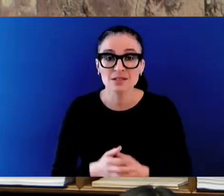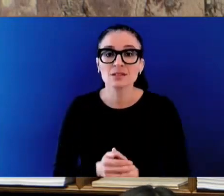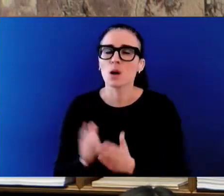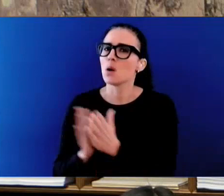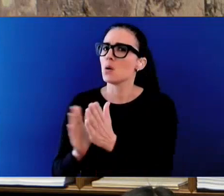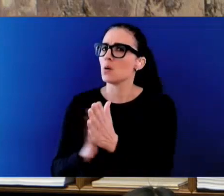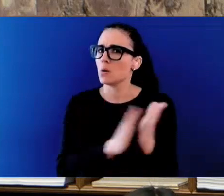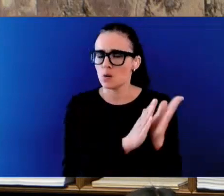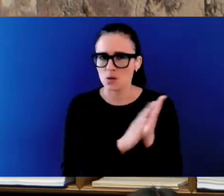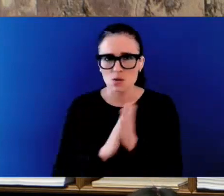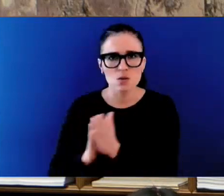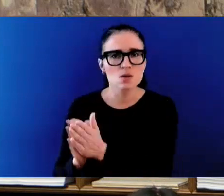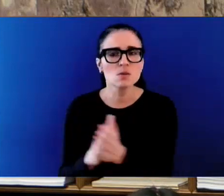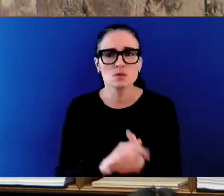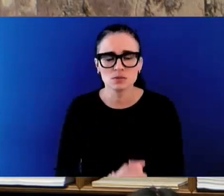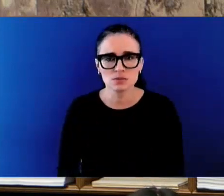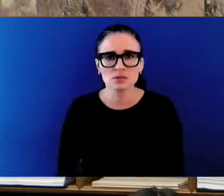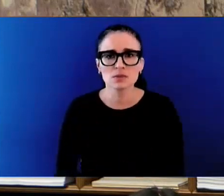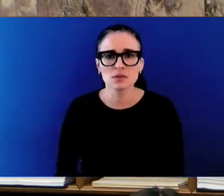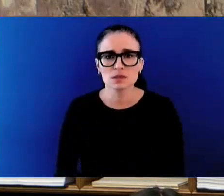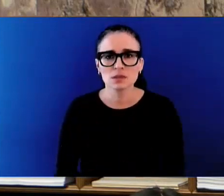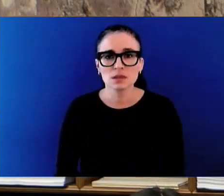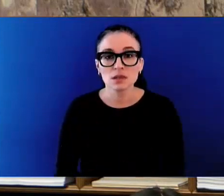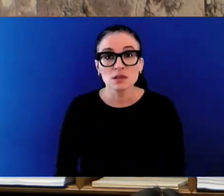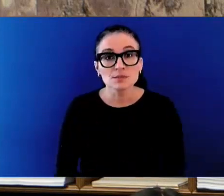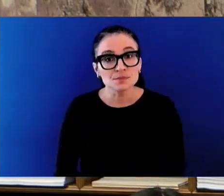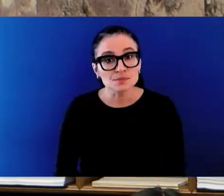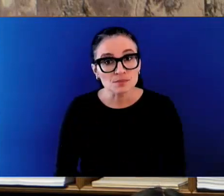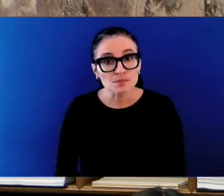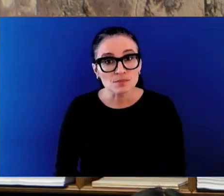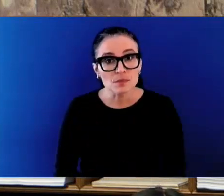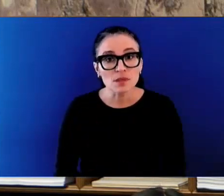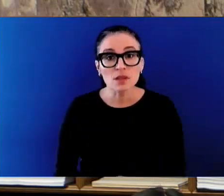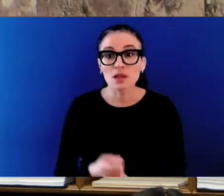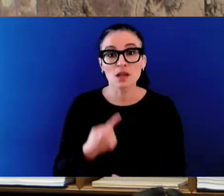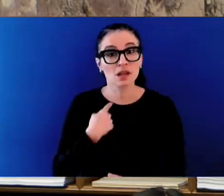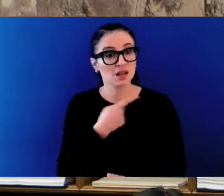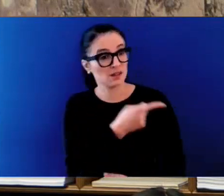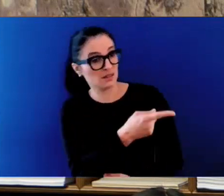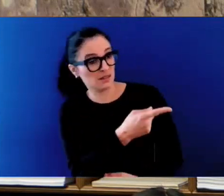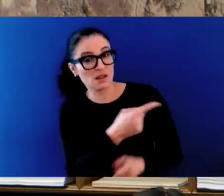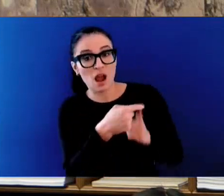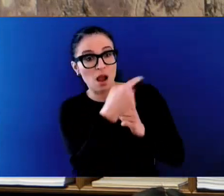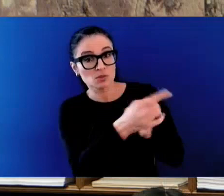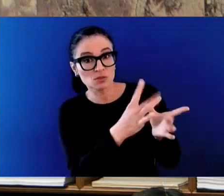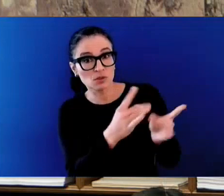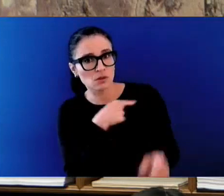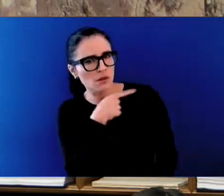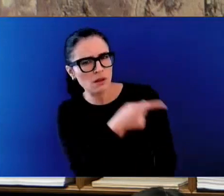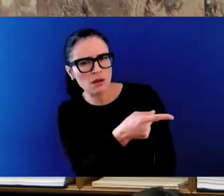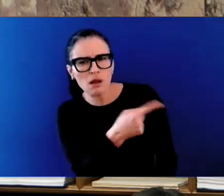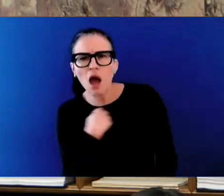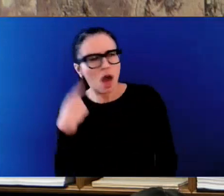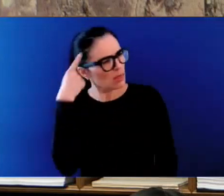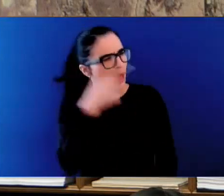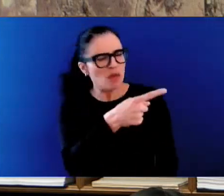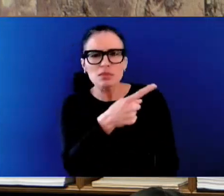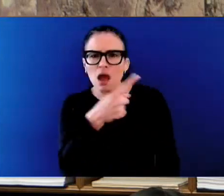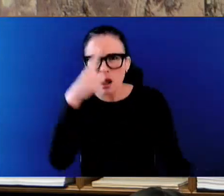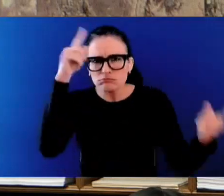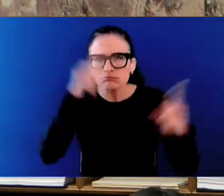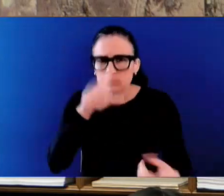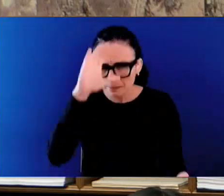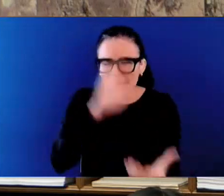And given what we've heard from the Opposition in the past, I thought that's what they believed as well, Hon. Speaker. Clearly, things have changed.